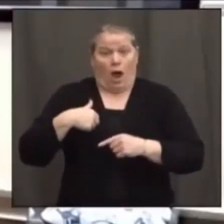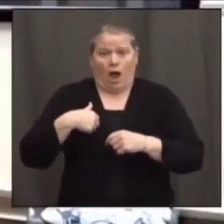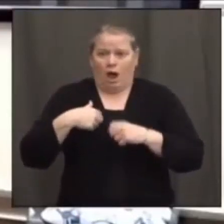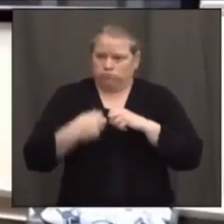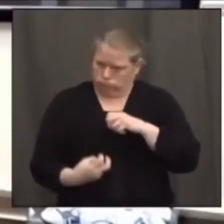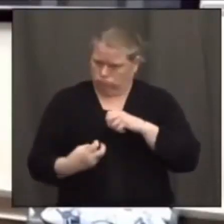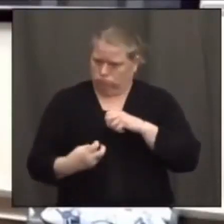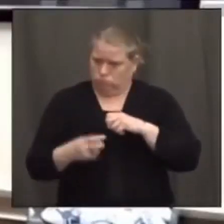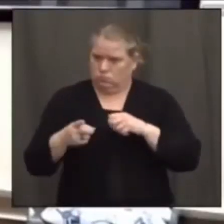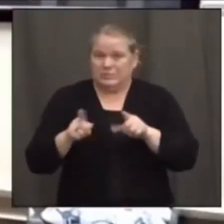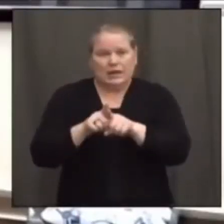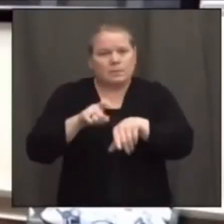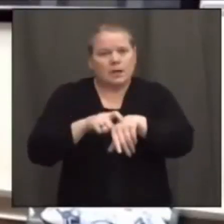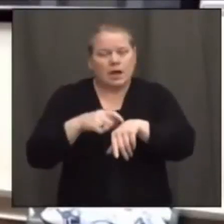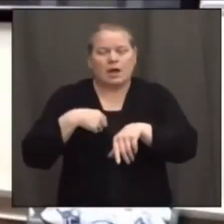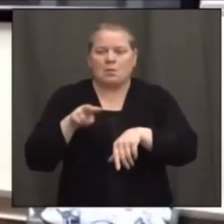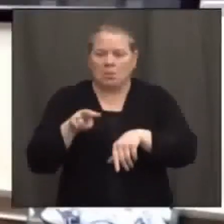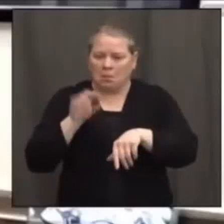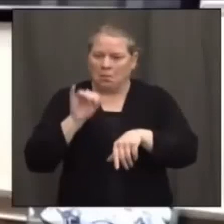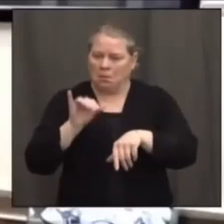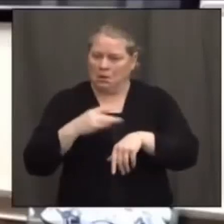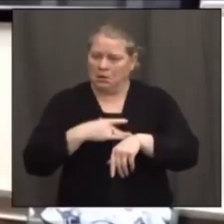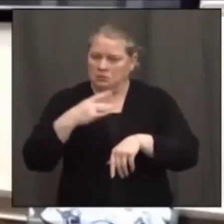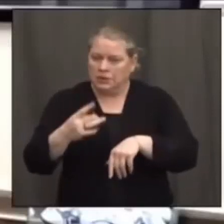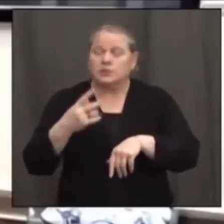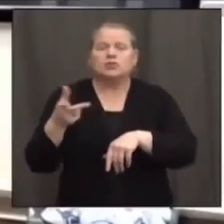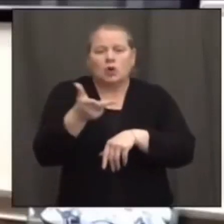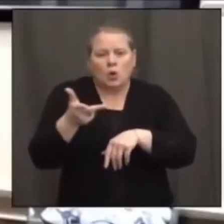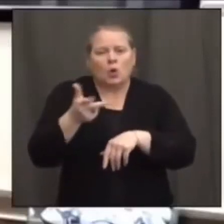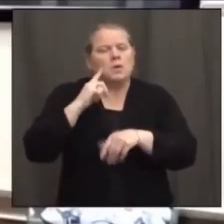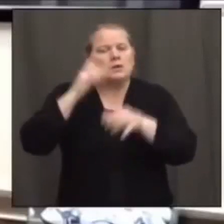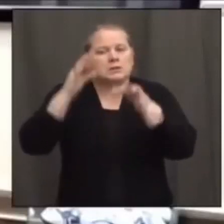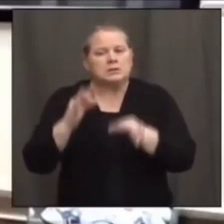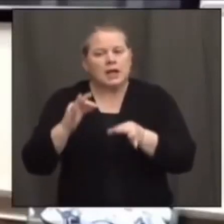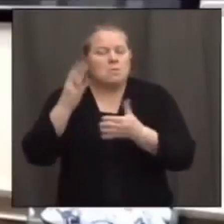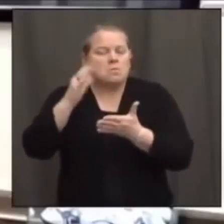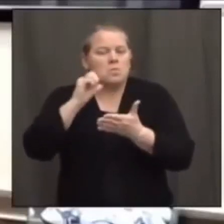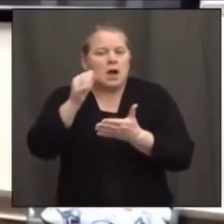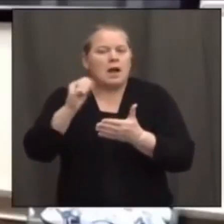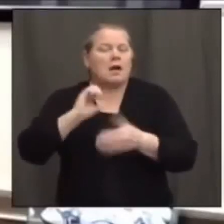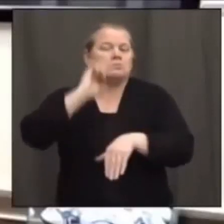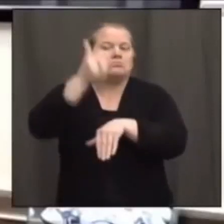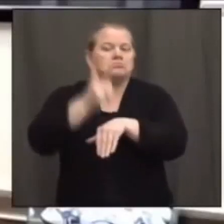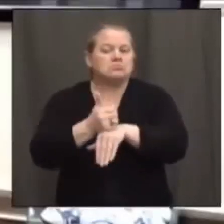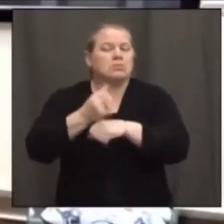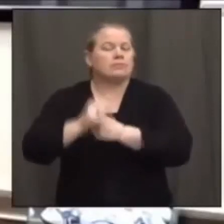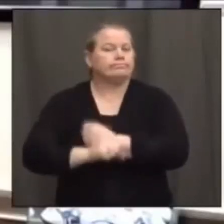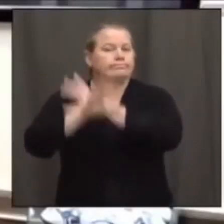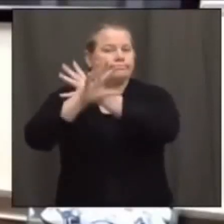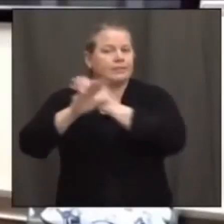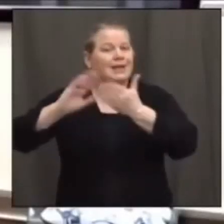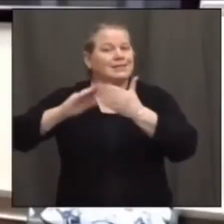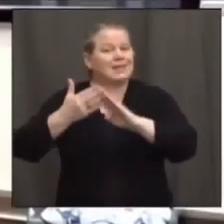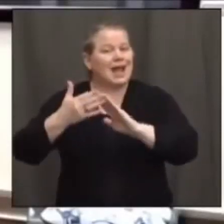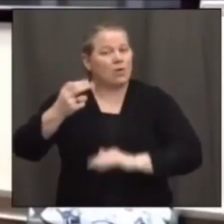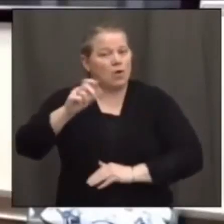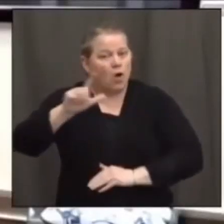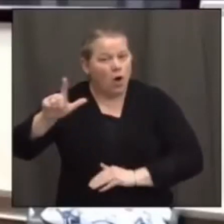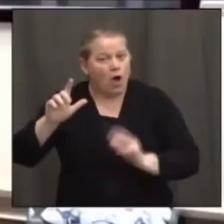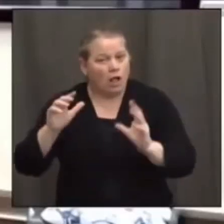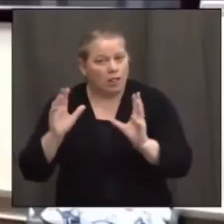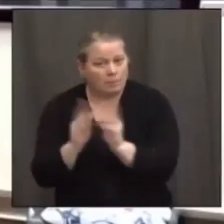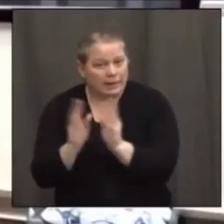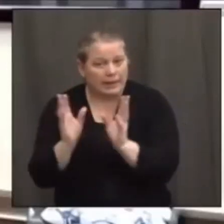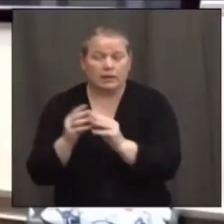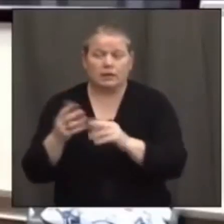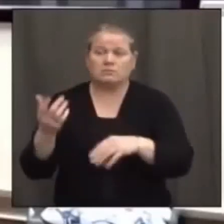came up with the idea of doing a virtual town hall meeting with physicians and medical staff, which was very